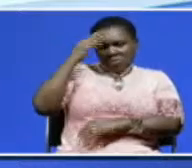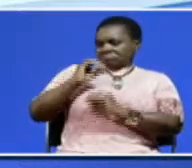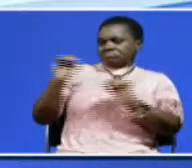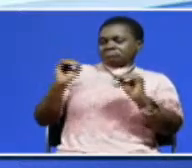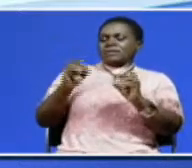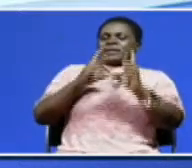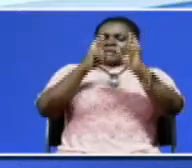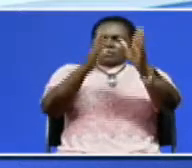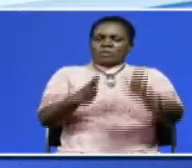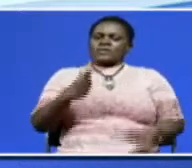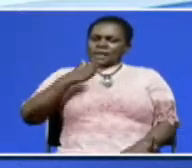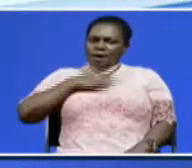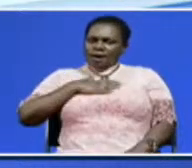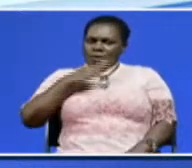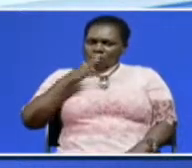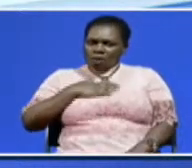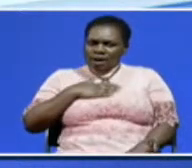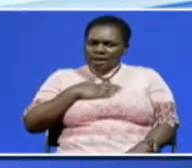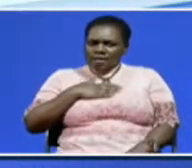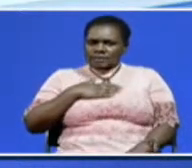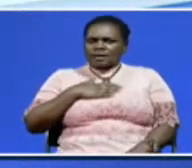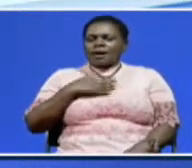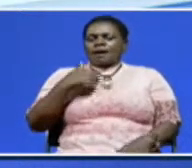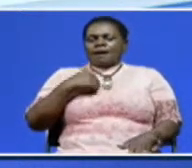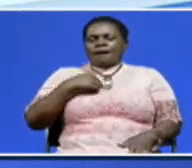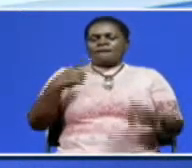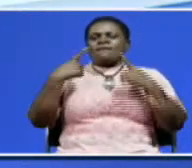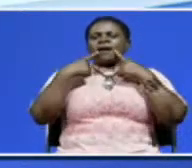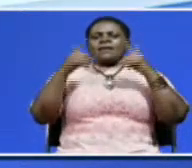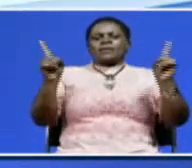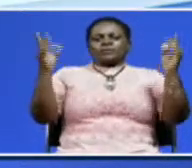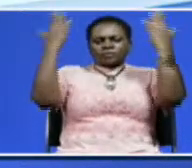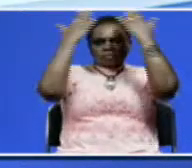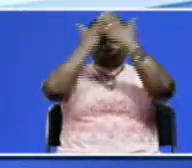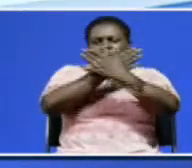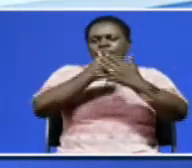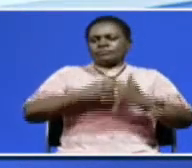K10 News reporter Mackinamasu, our headlines are broadcast tonight.